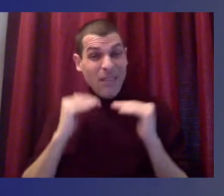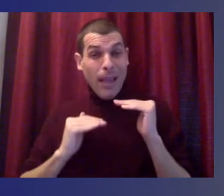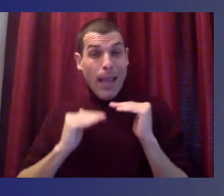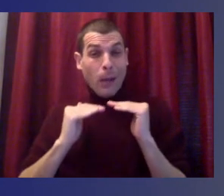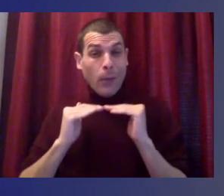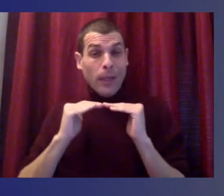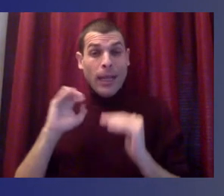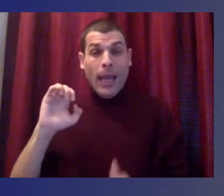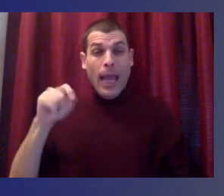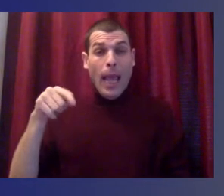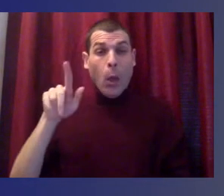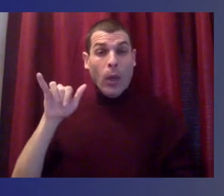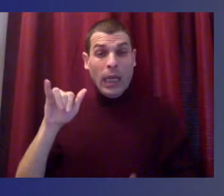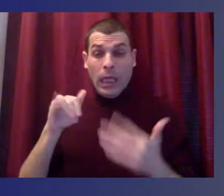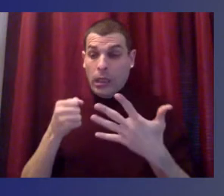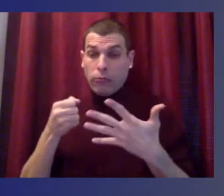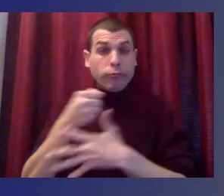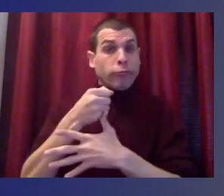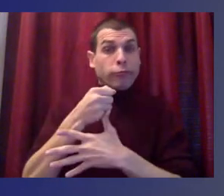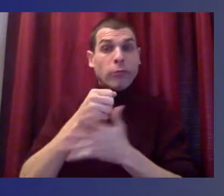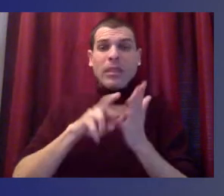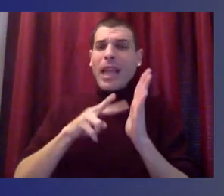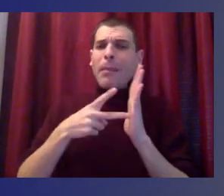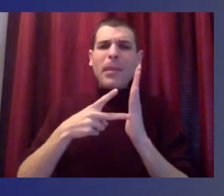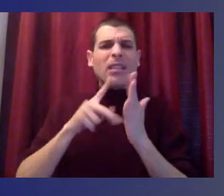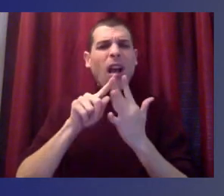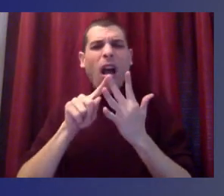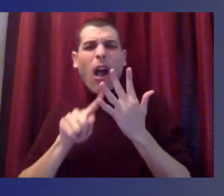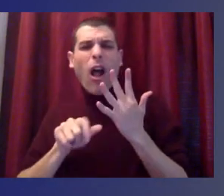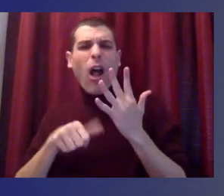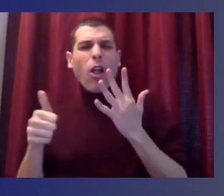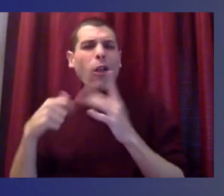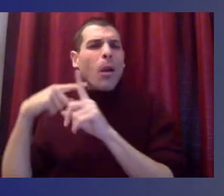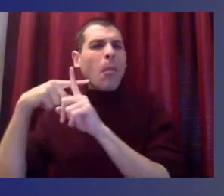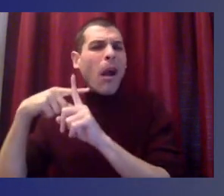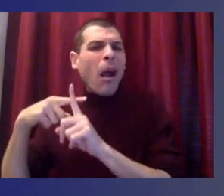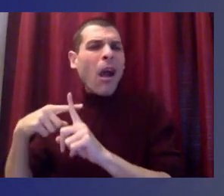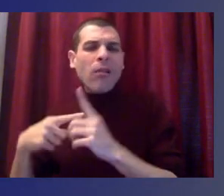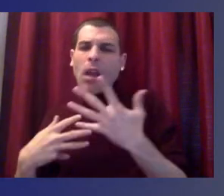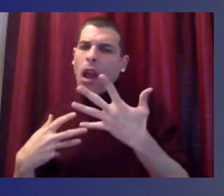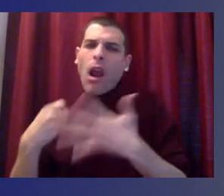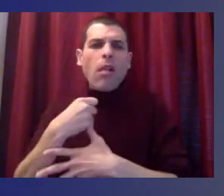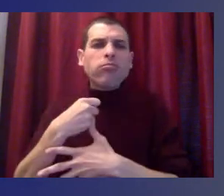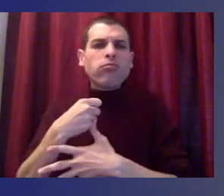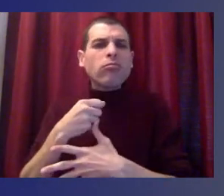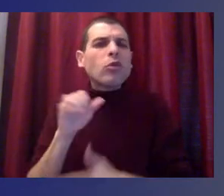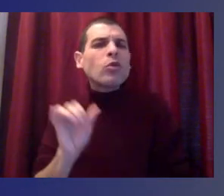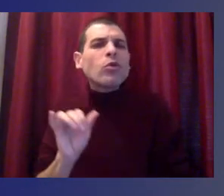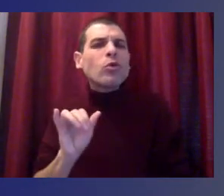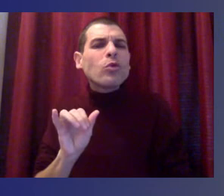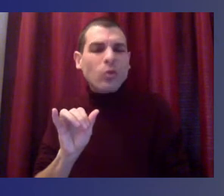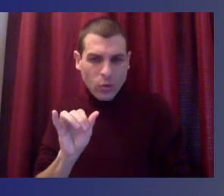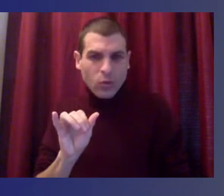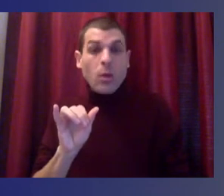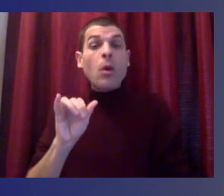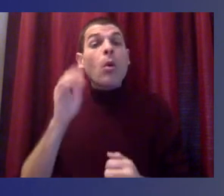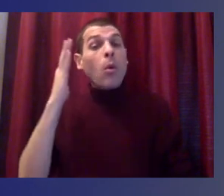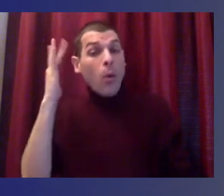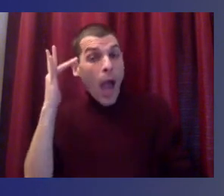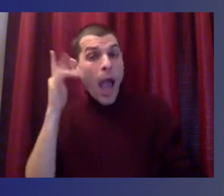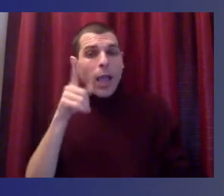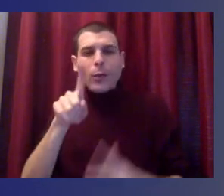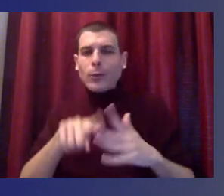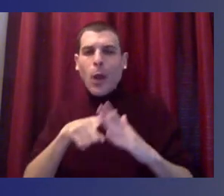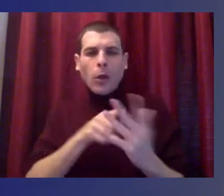because that allows you to give what students individually need, right? And then lastly with that is to be able to innovate.